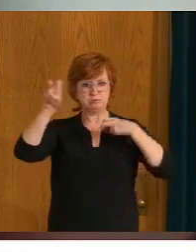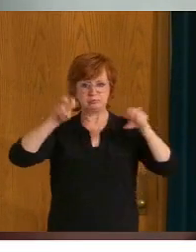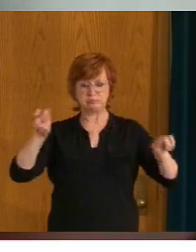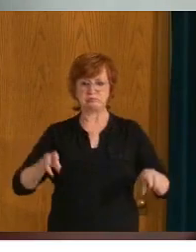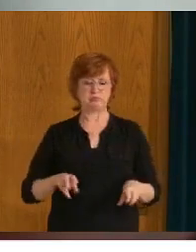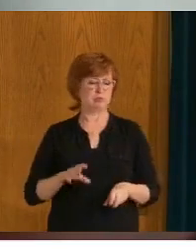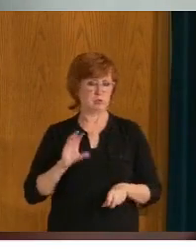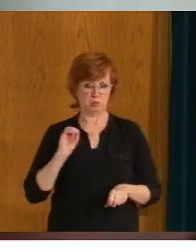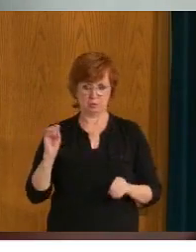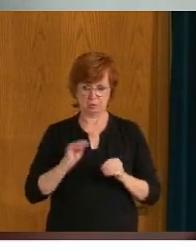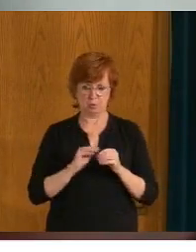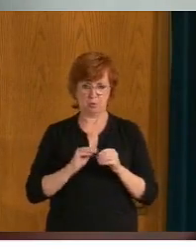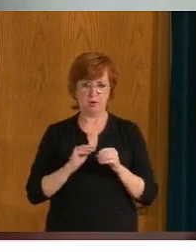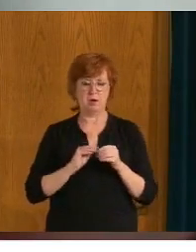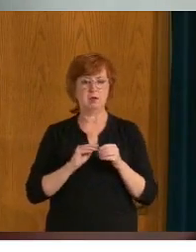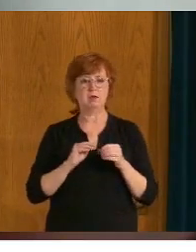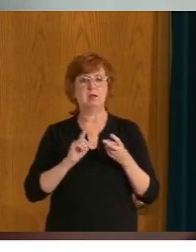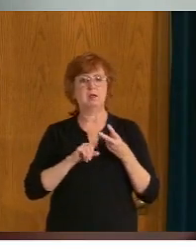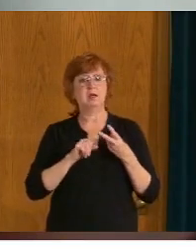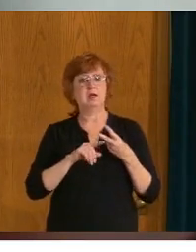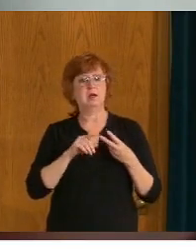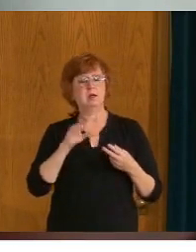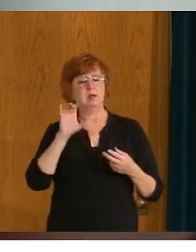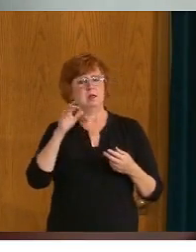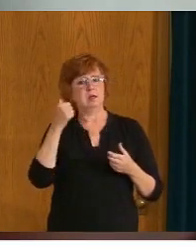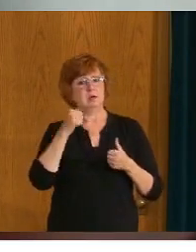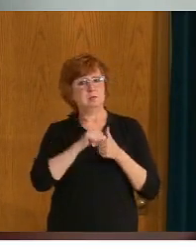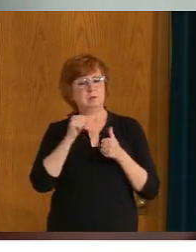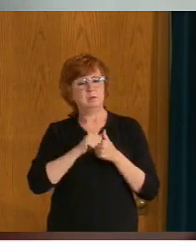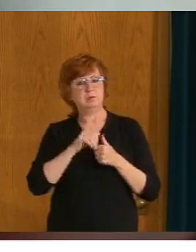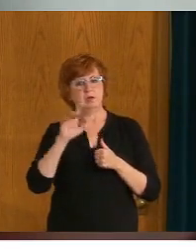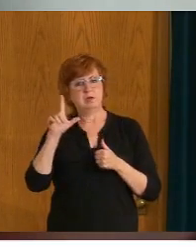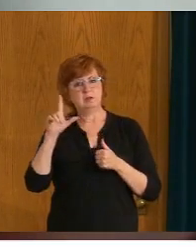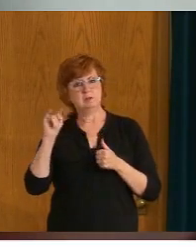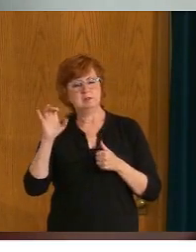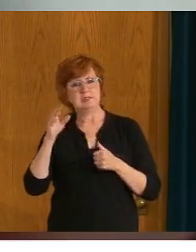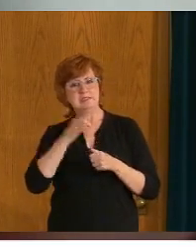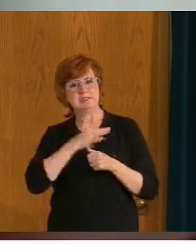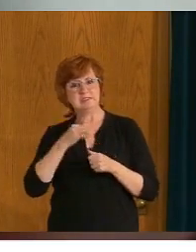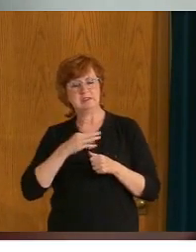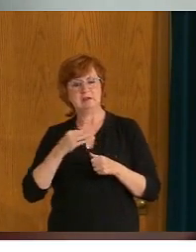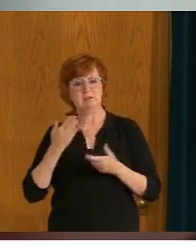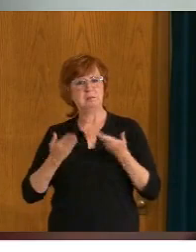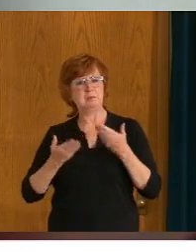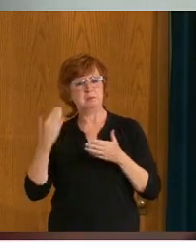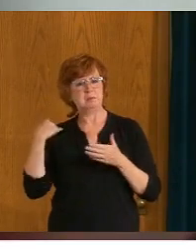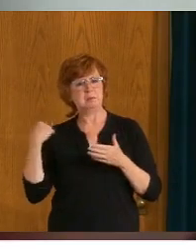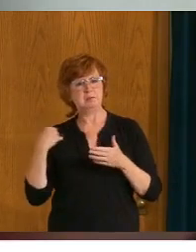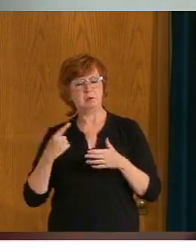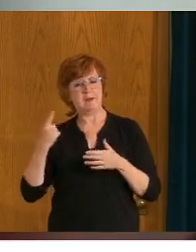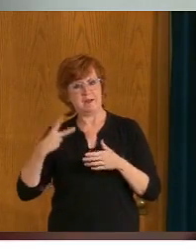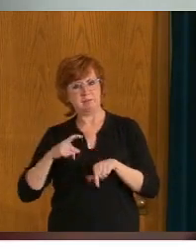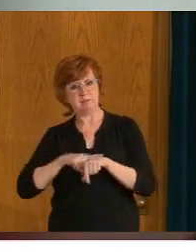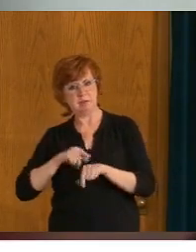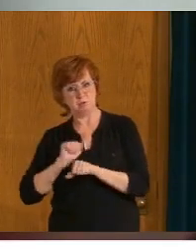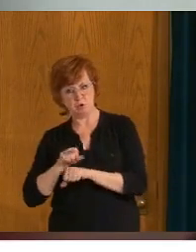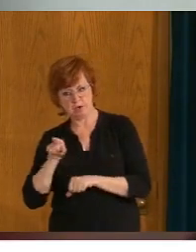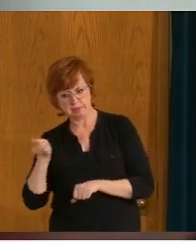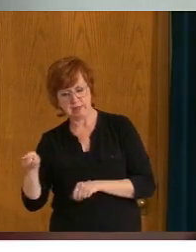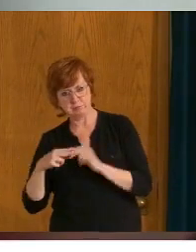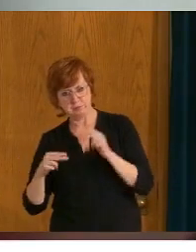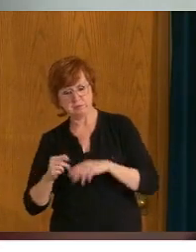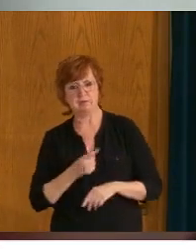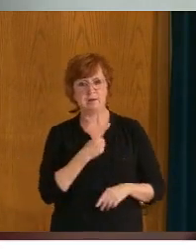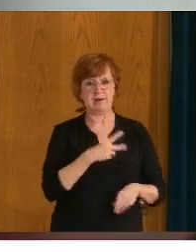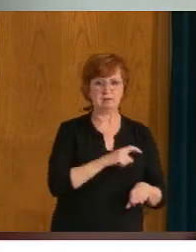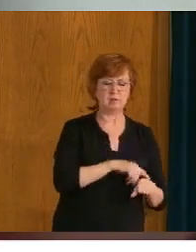You'll see staff moving back to their quote-unquote regular positions. And you'll also see at the same time, SHA working with the